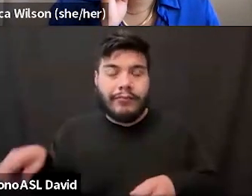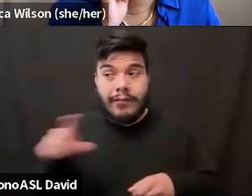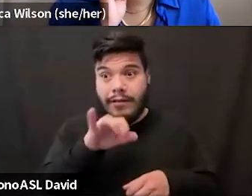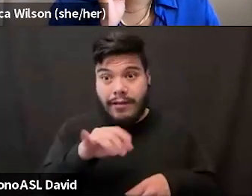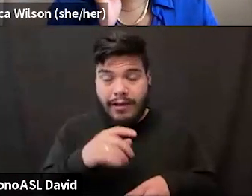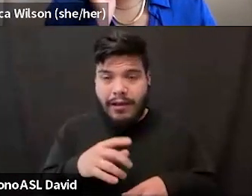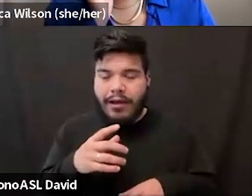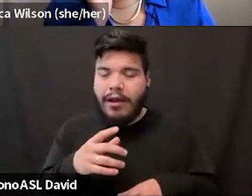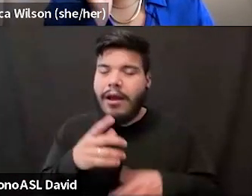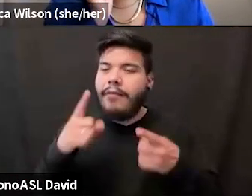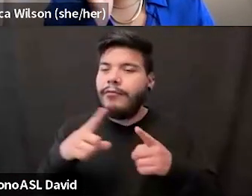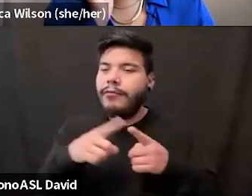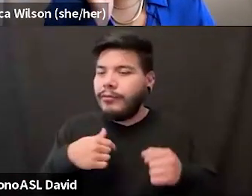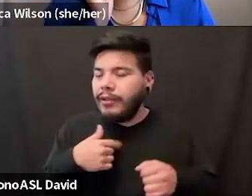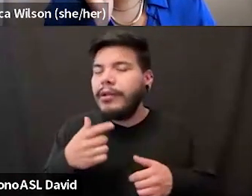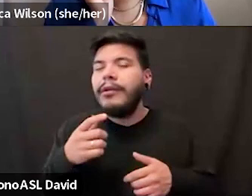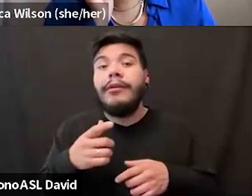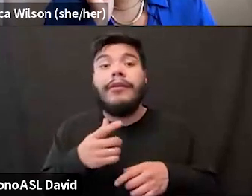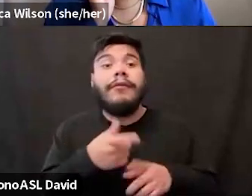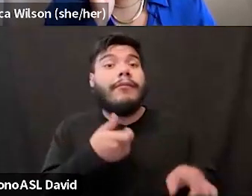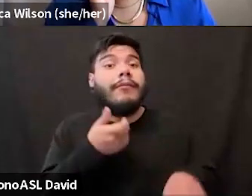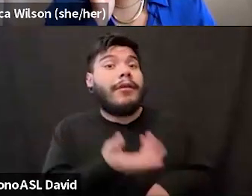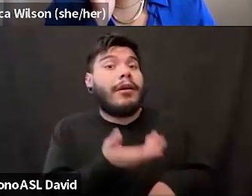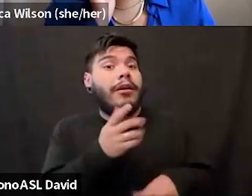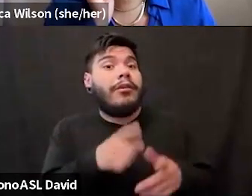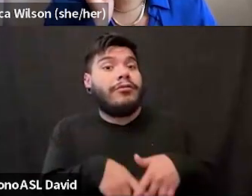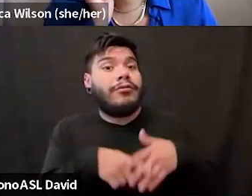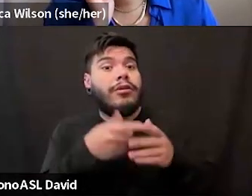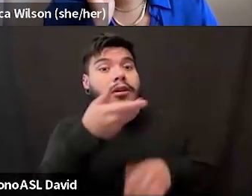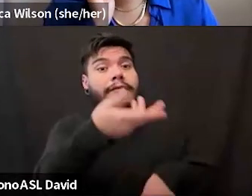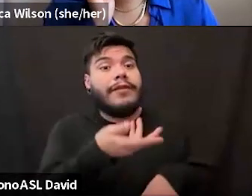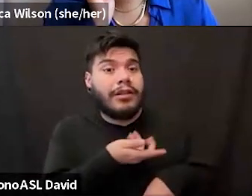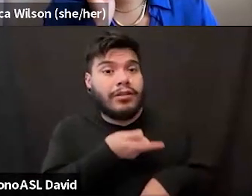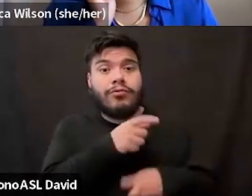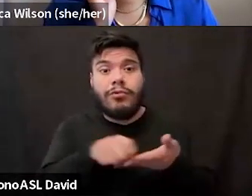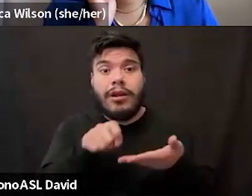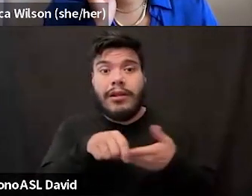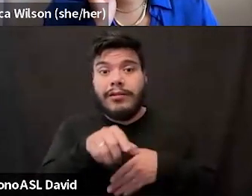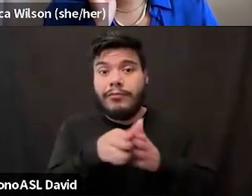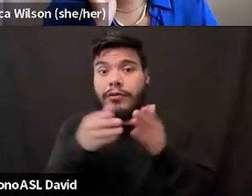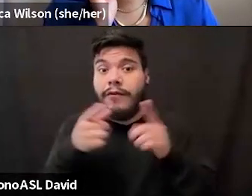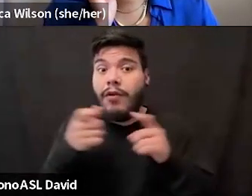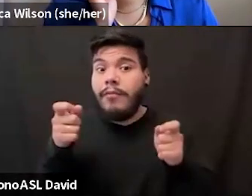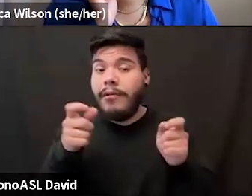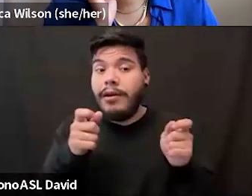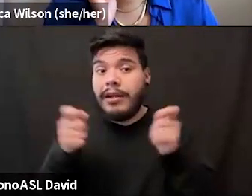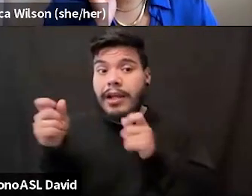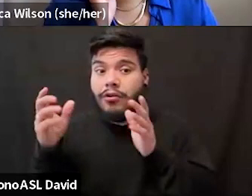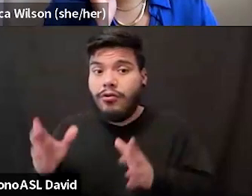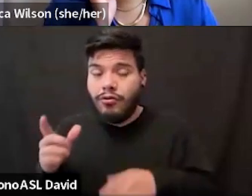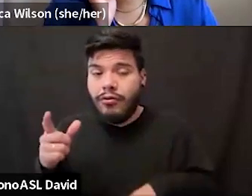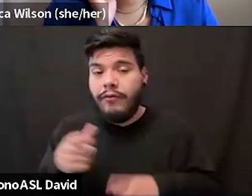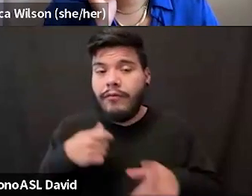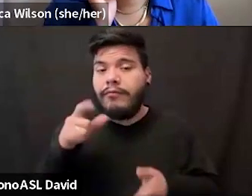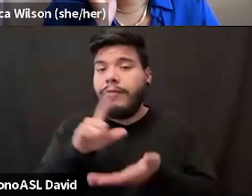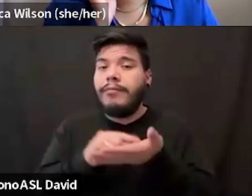from that, I got an invitation to write this book from an editor at my publishing company.